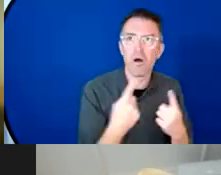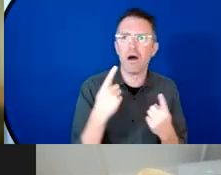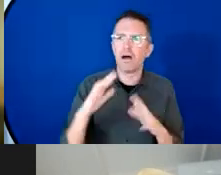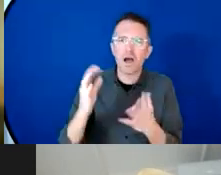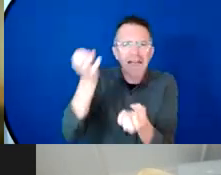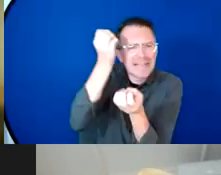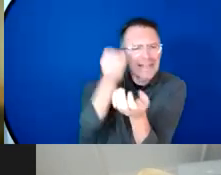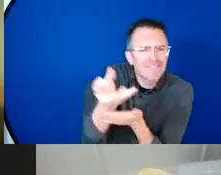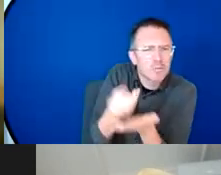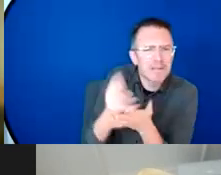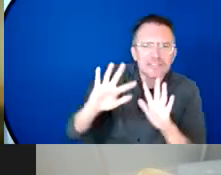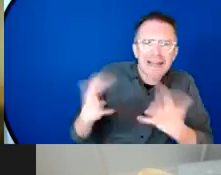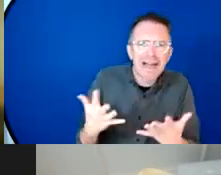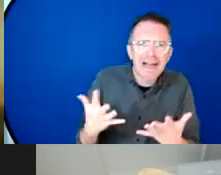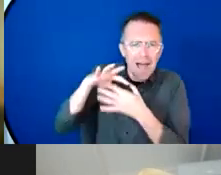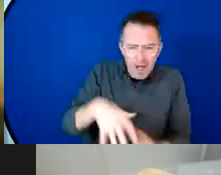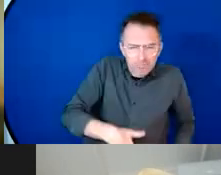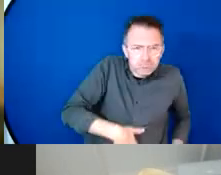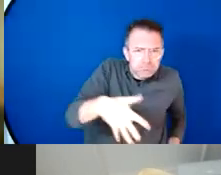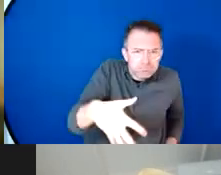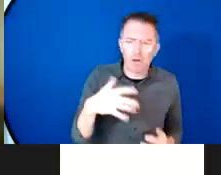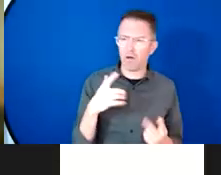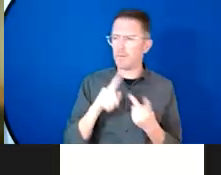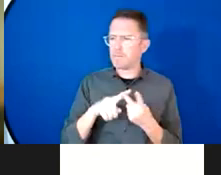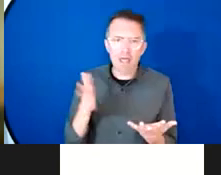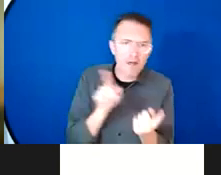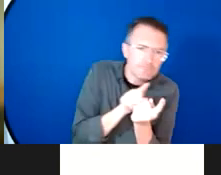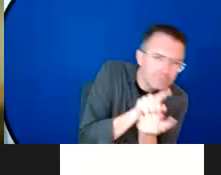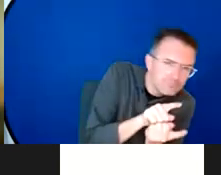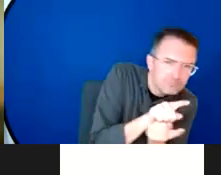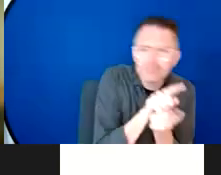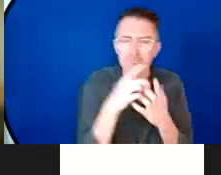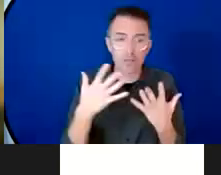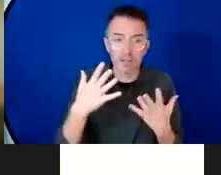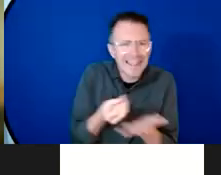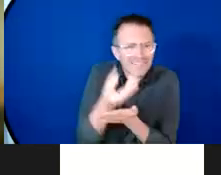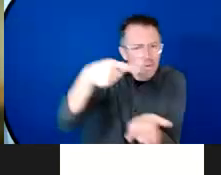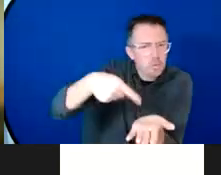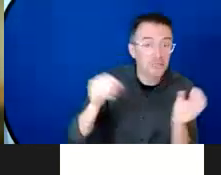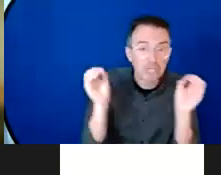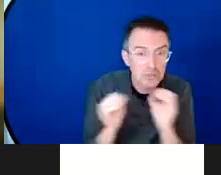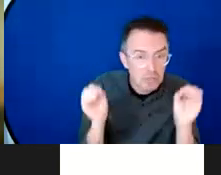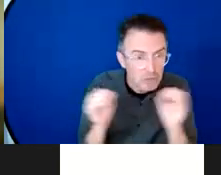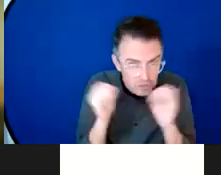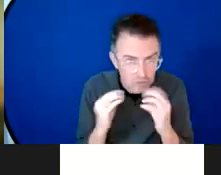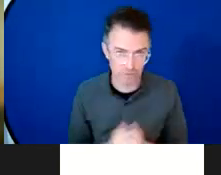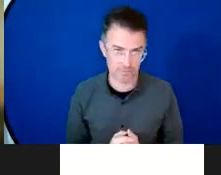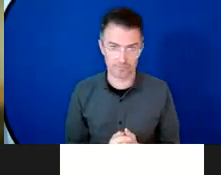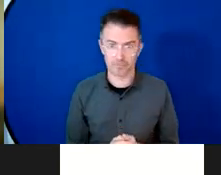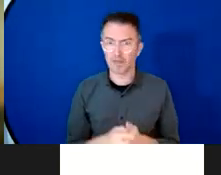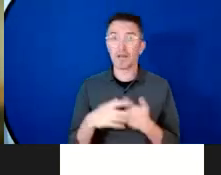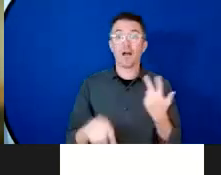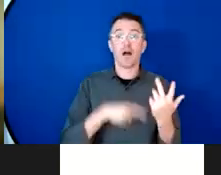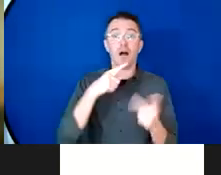model union health and family welfare center in improving the quality of health services for young people